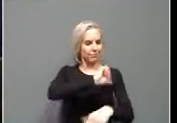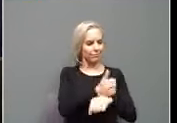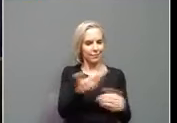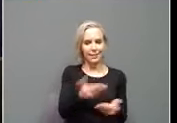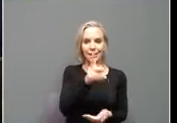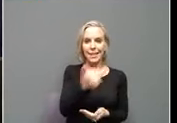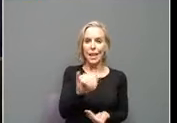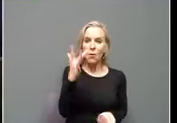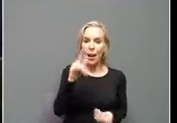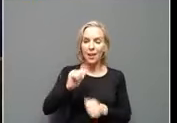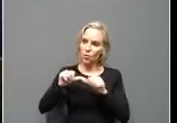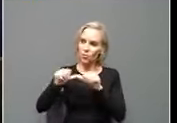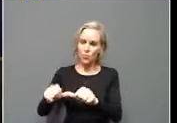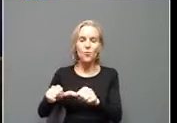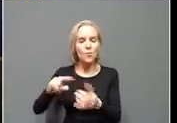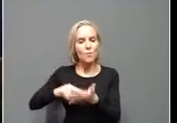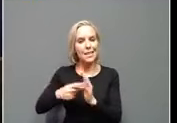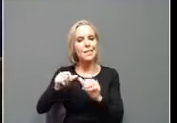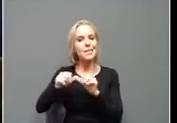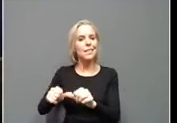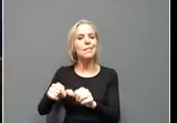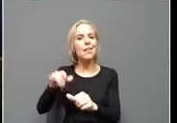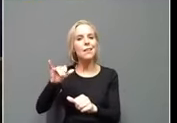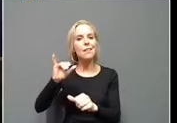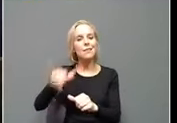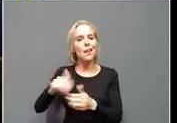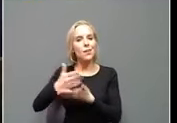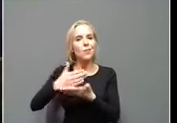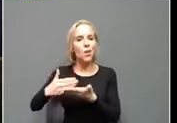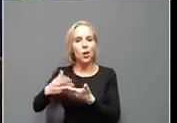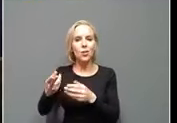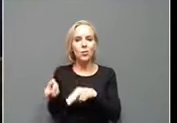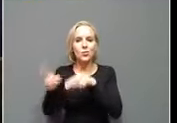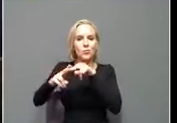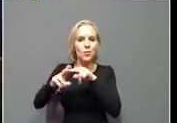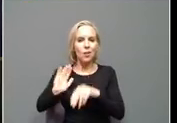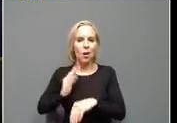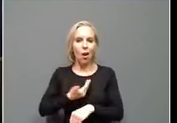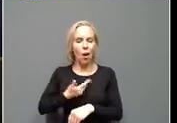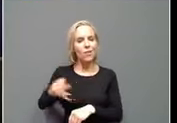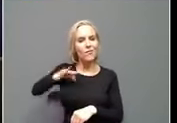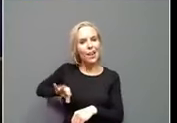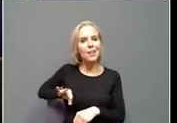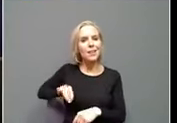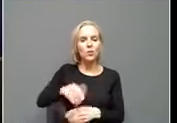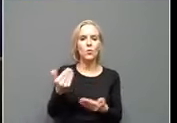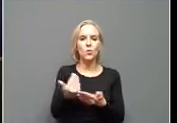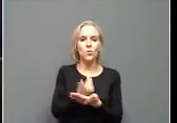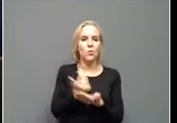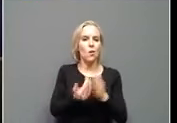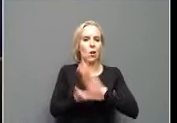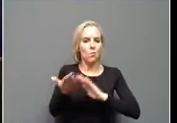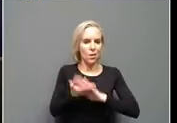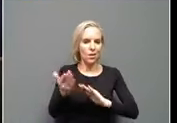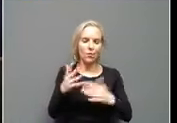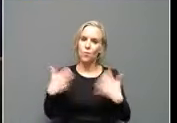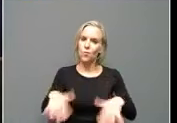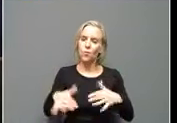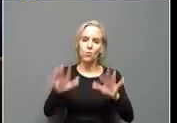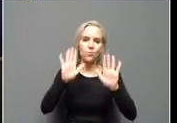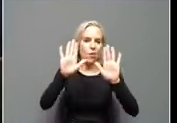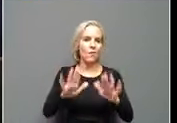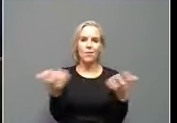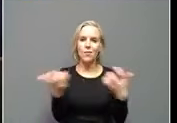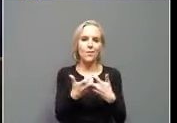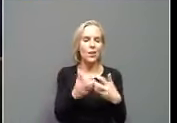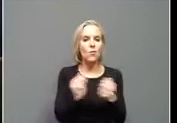us with that sector and increase our advantages. This new operation is going to be a great fit within an industry that already